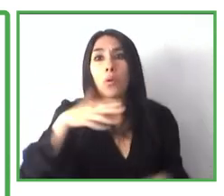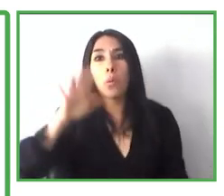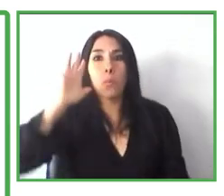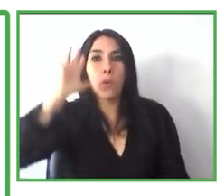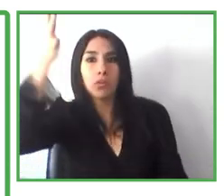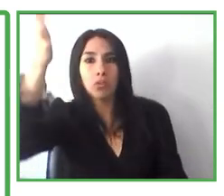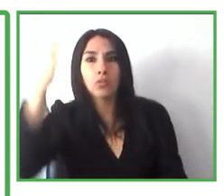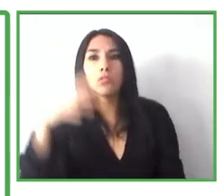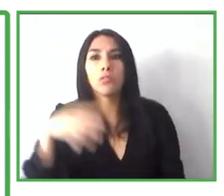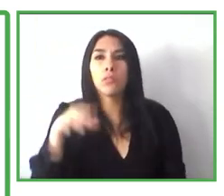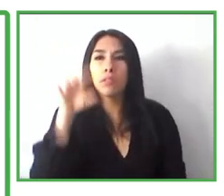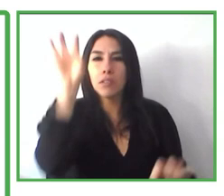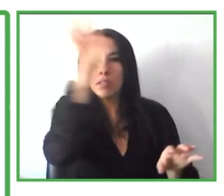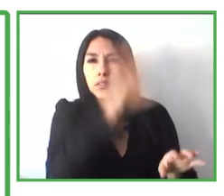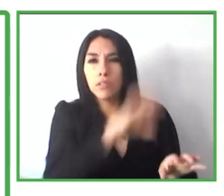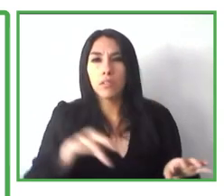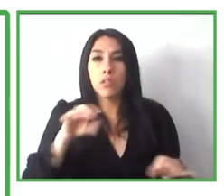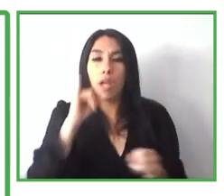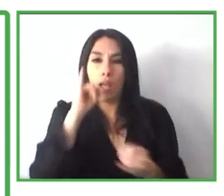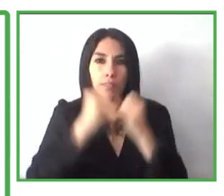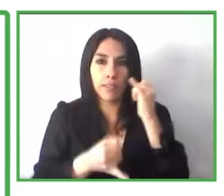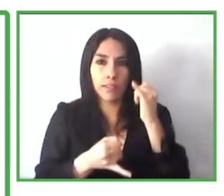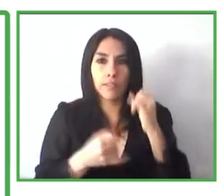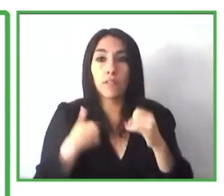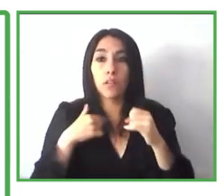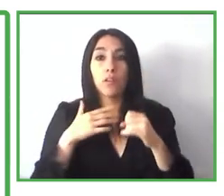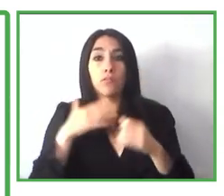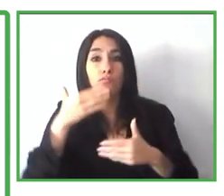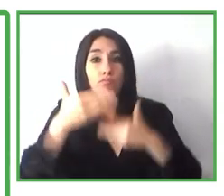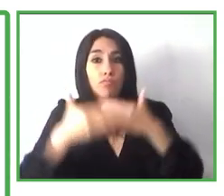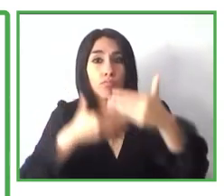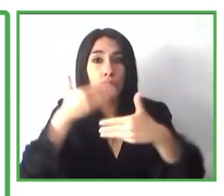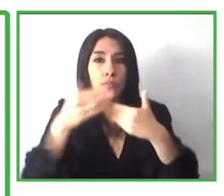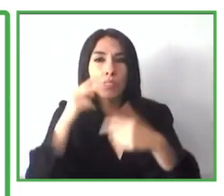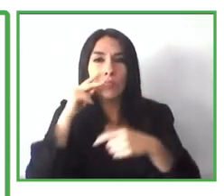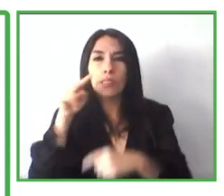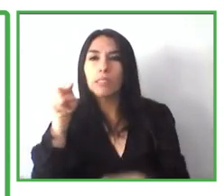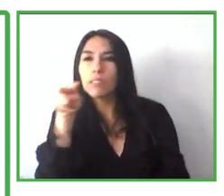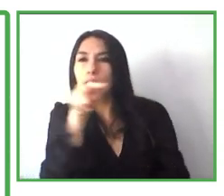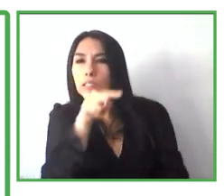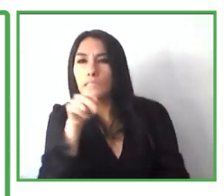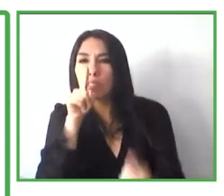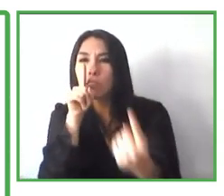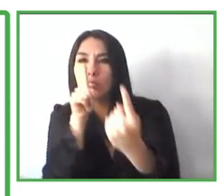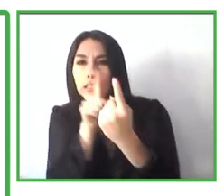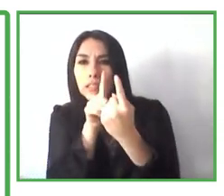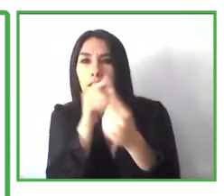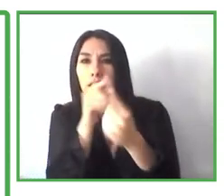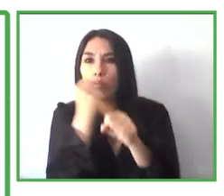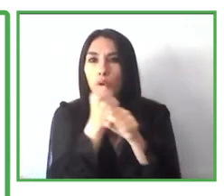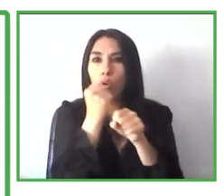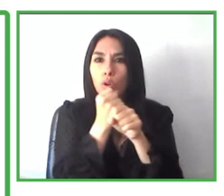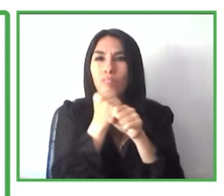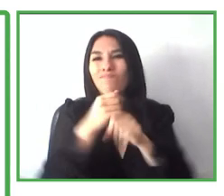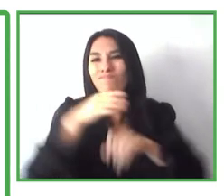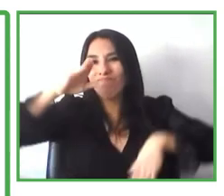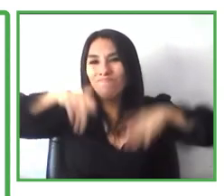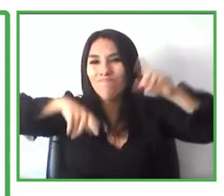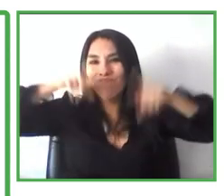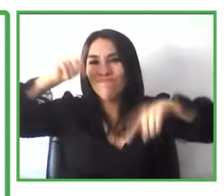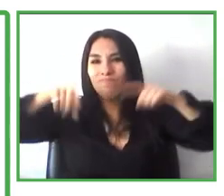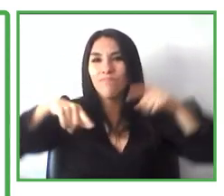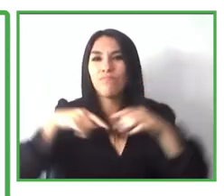Then we do an employment follow up, which is a phase that may last longer or less time. We have monthly appointments